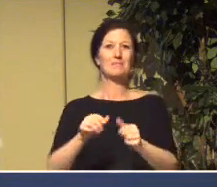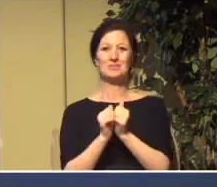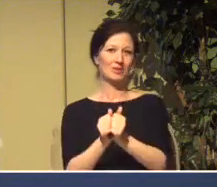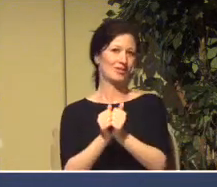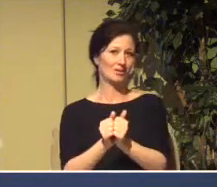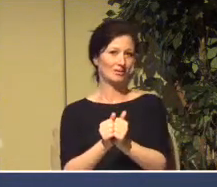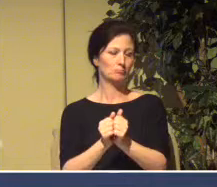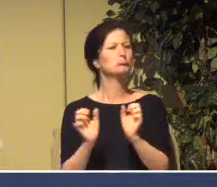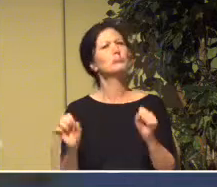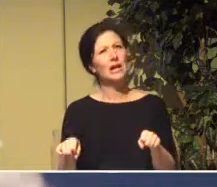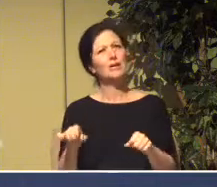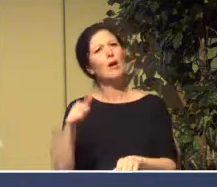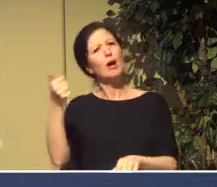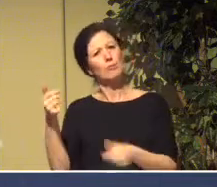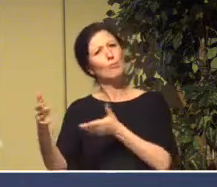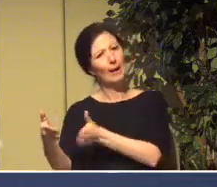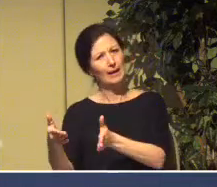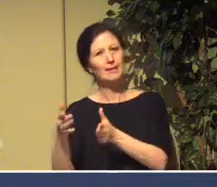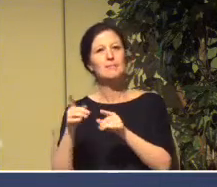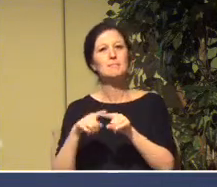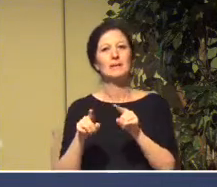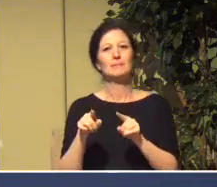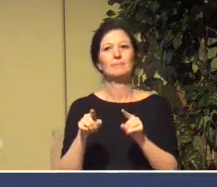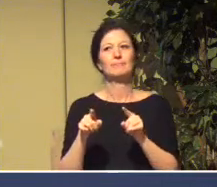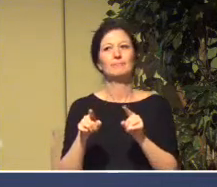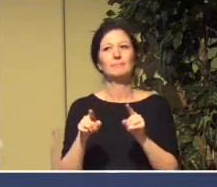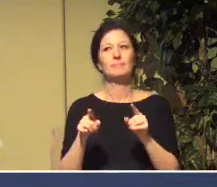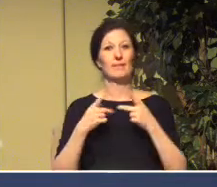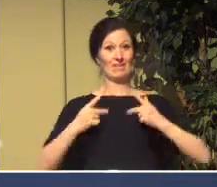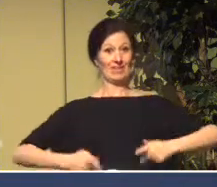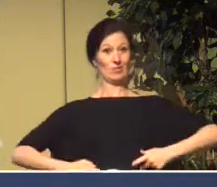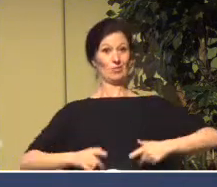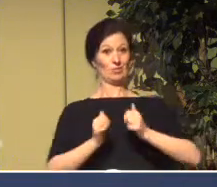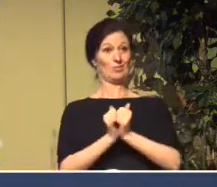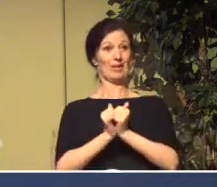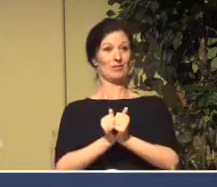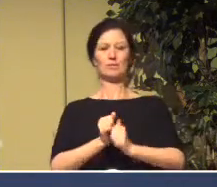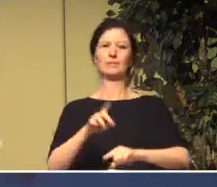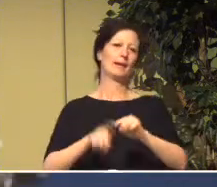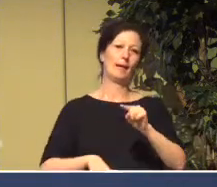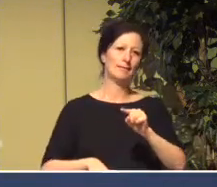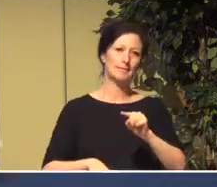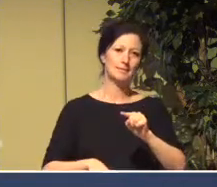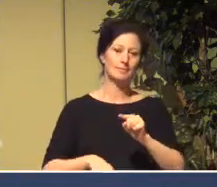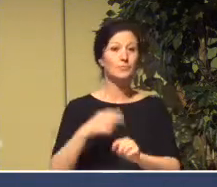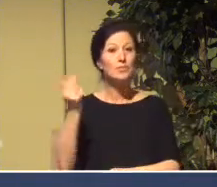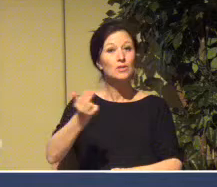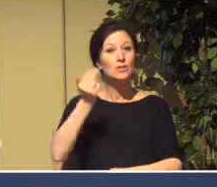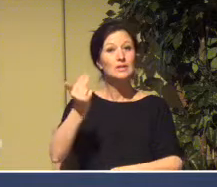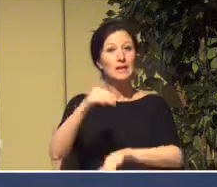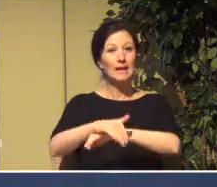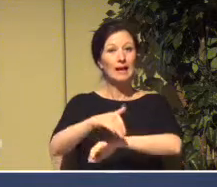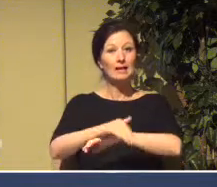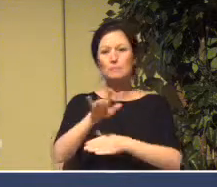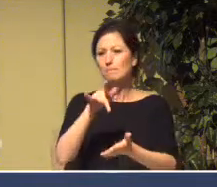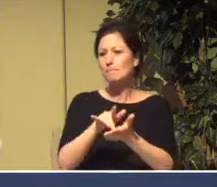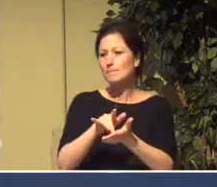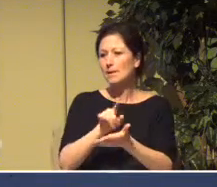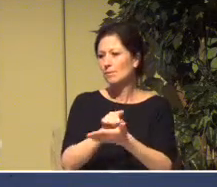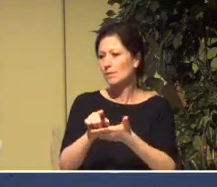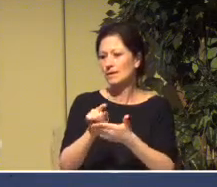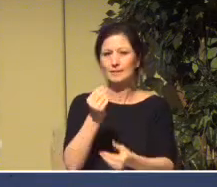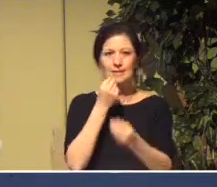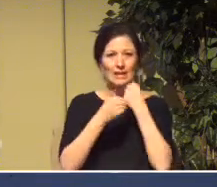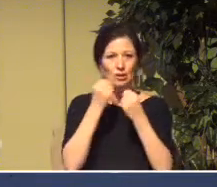together in other ways, but we can't come together this way. And we can't come here then on Thursday nights for midweek dinners or